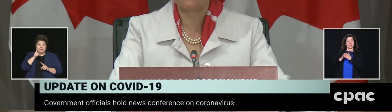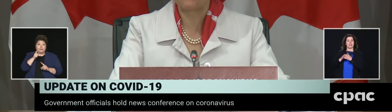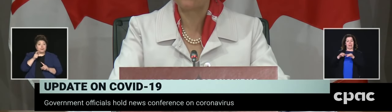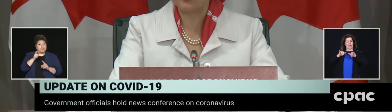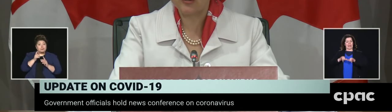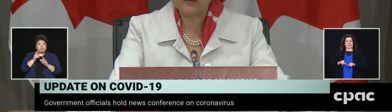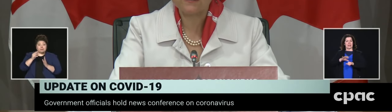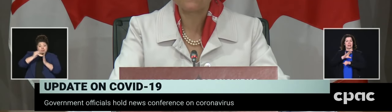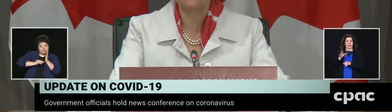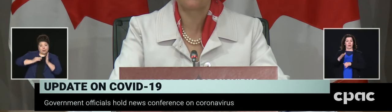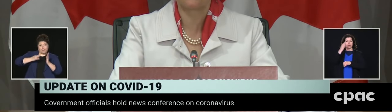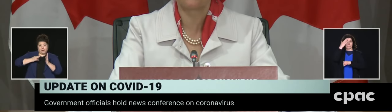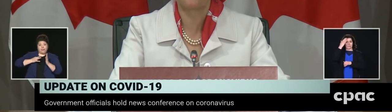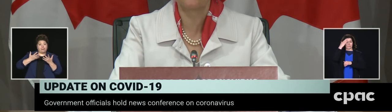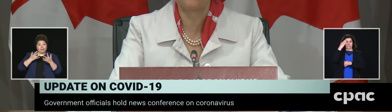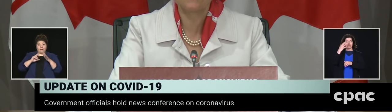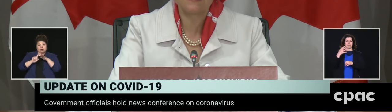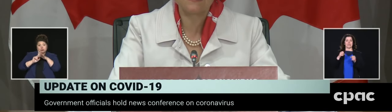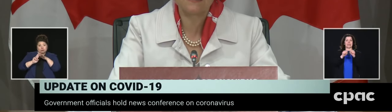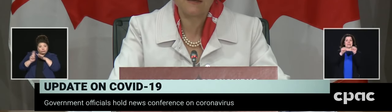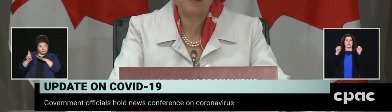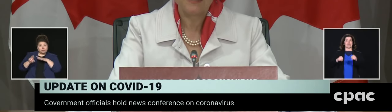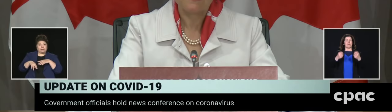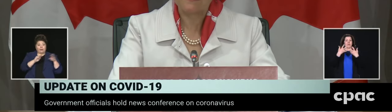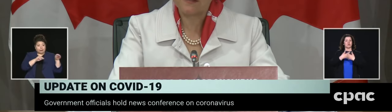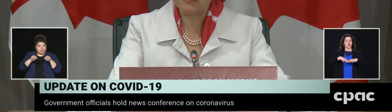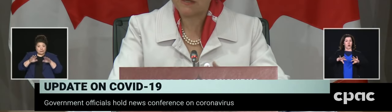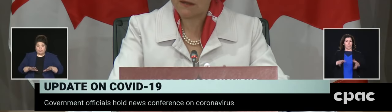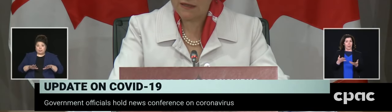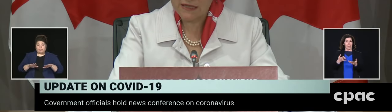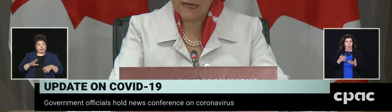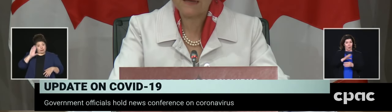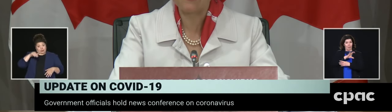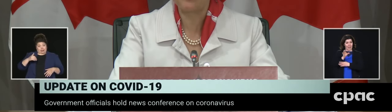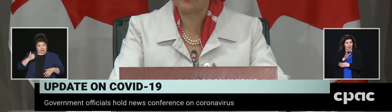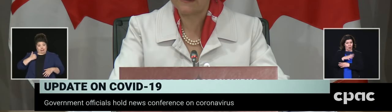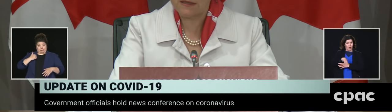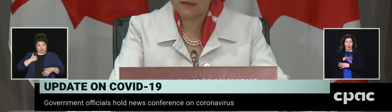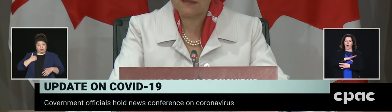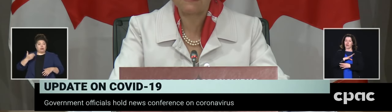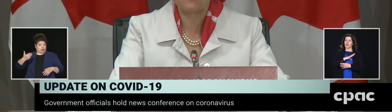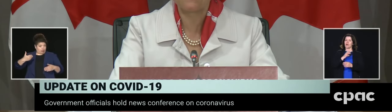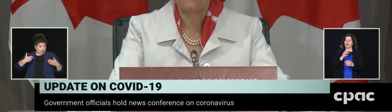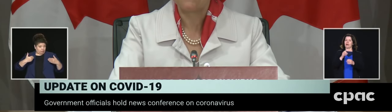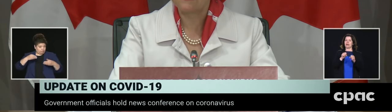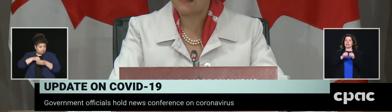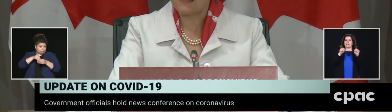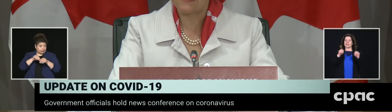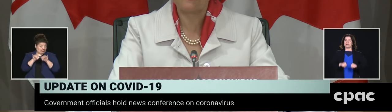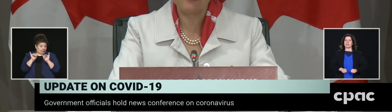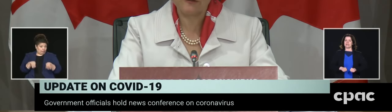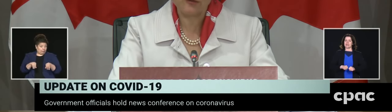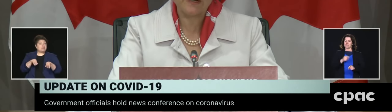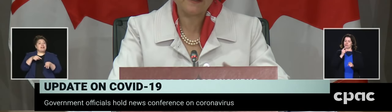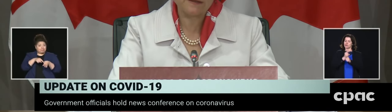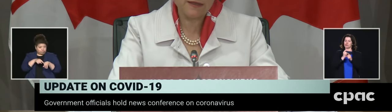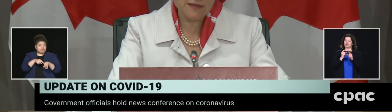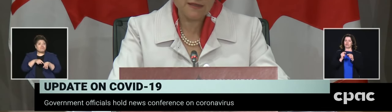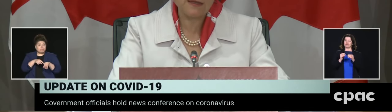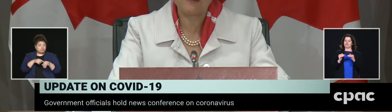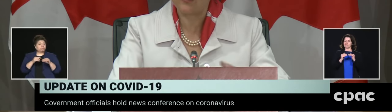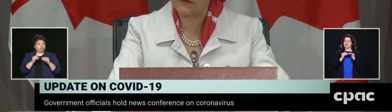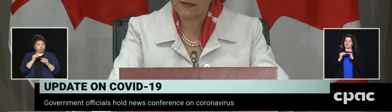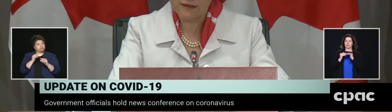un système juste, un système très bien réglé pour décider qui a le droit